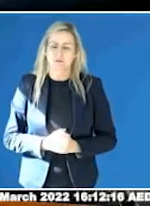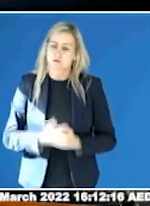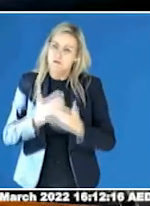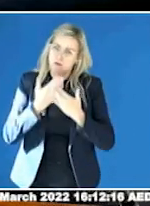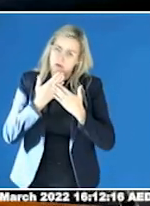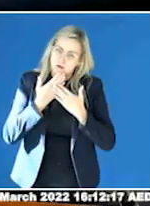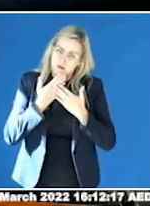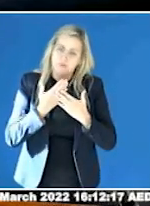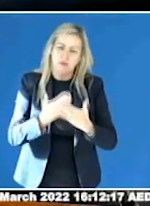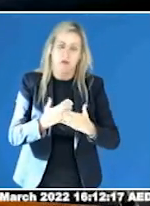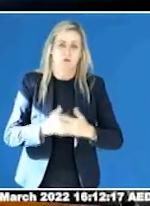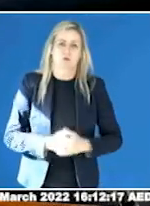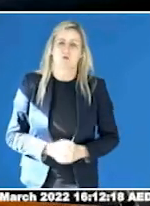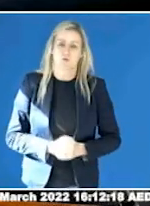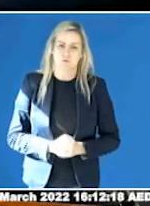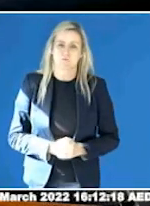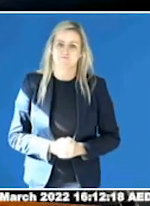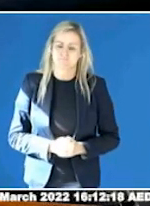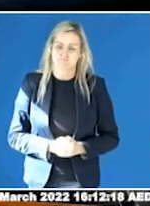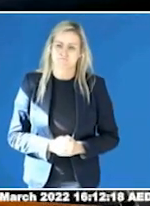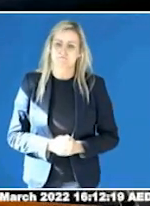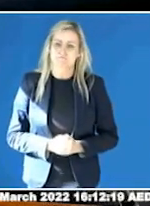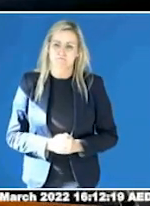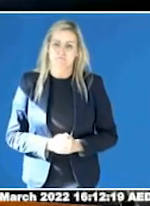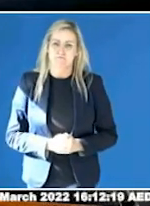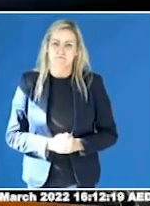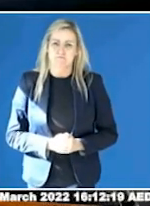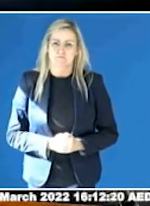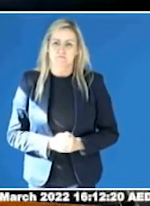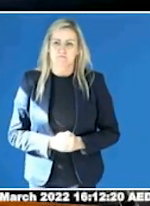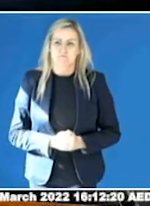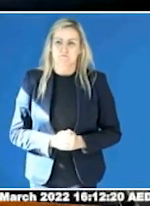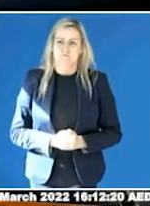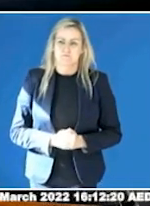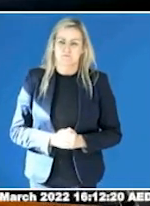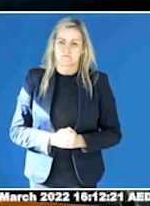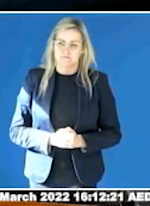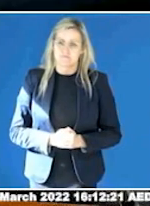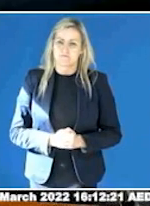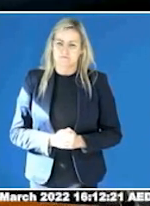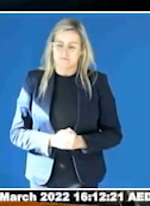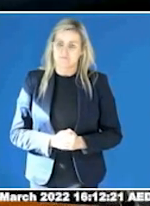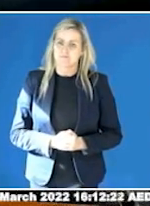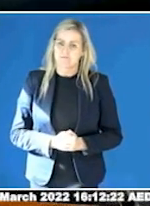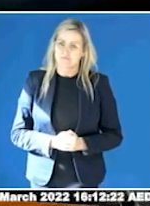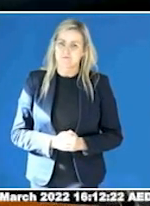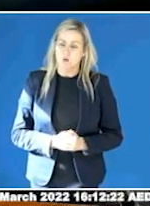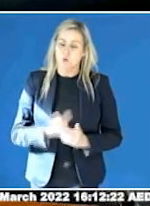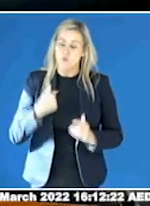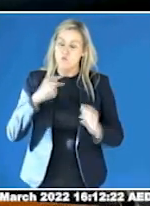We know this has been very difficult.